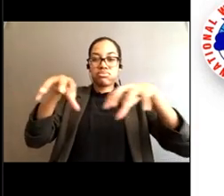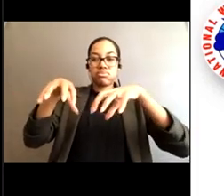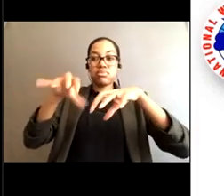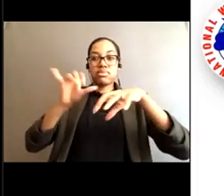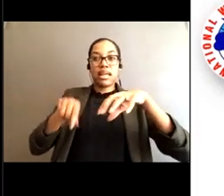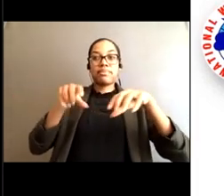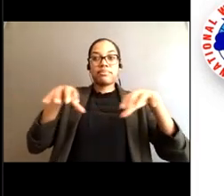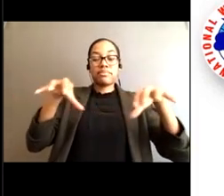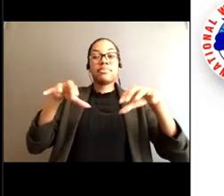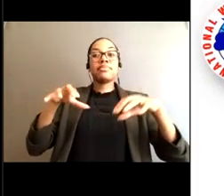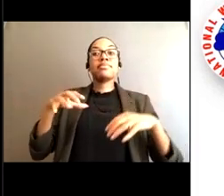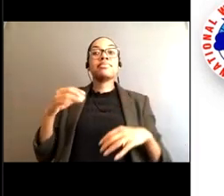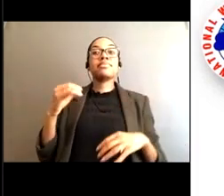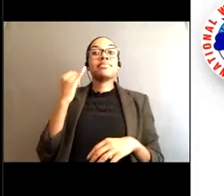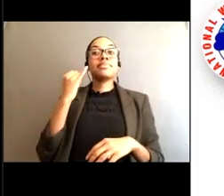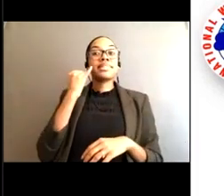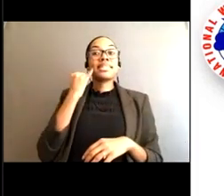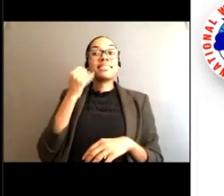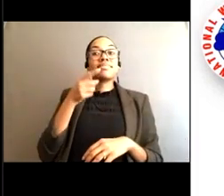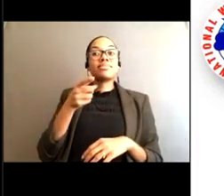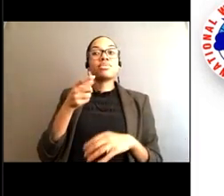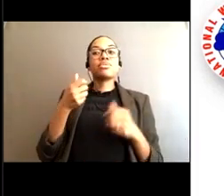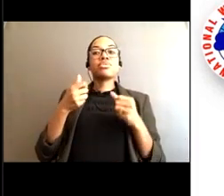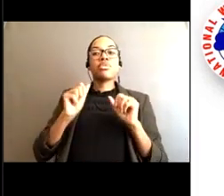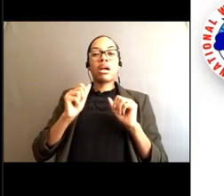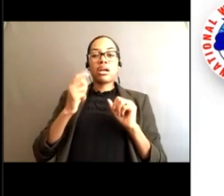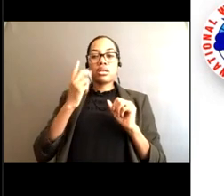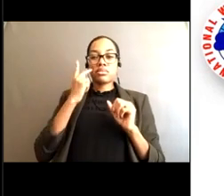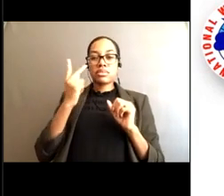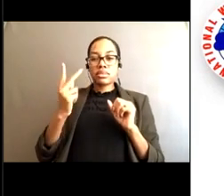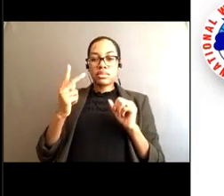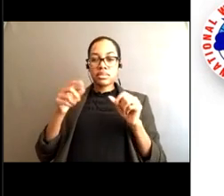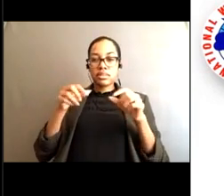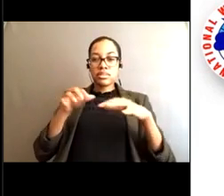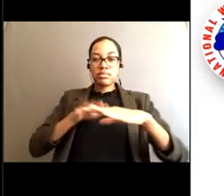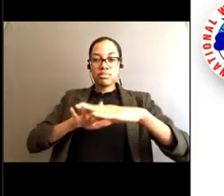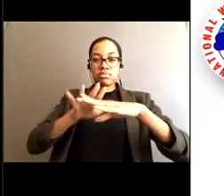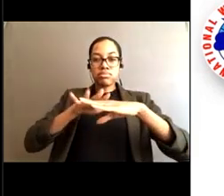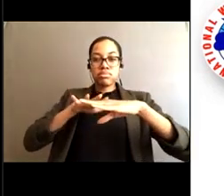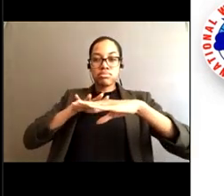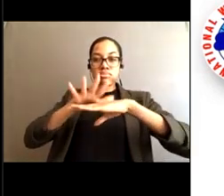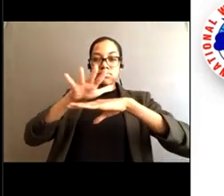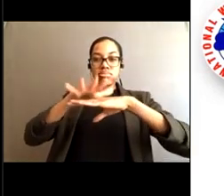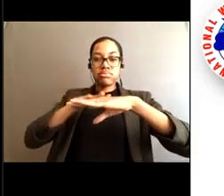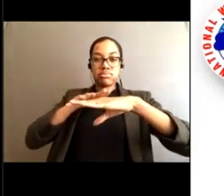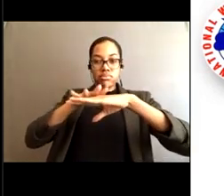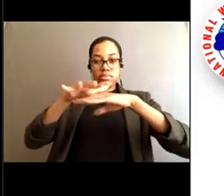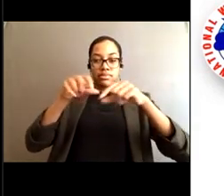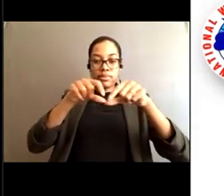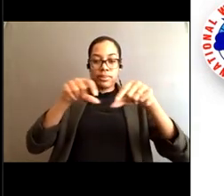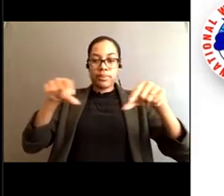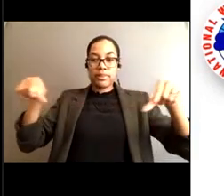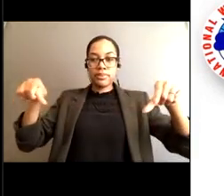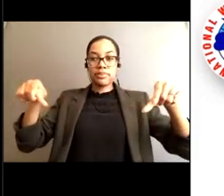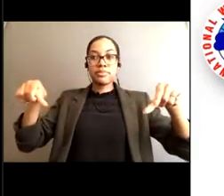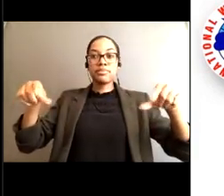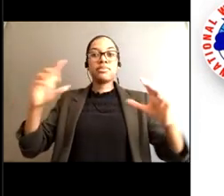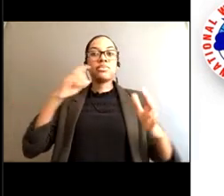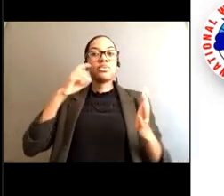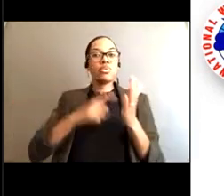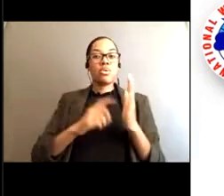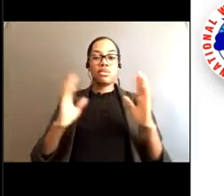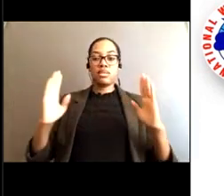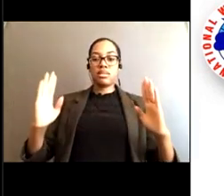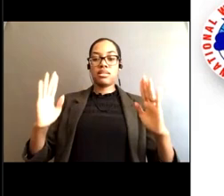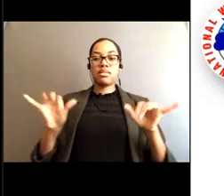imaginary line and kind of take it parallel to the beach, there's a certain width of what that white would look